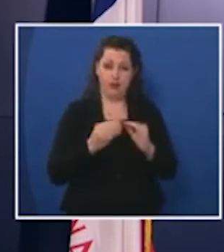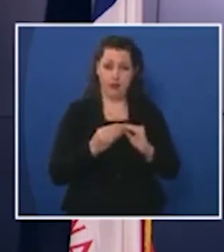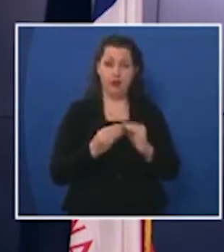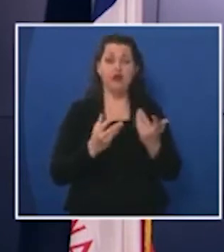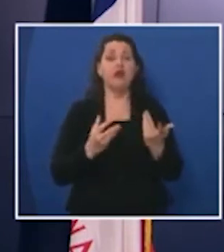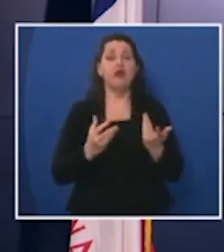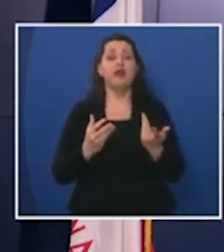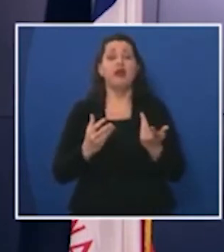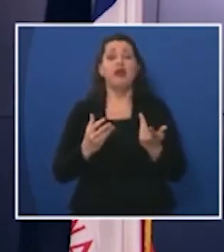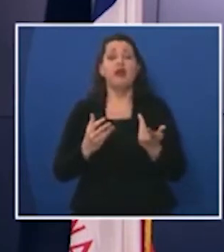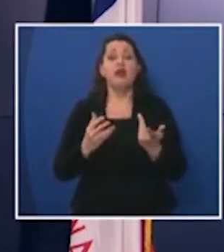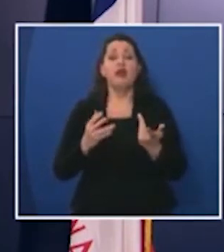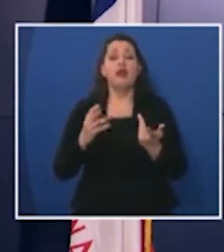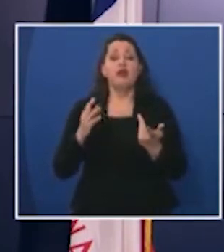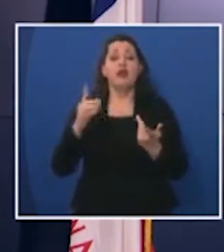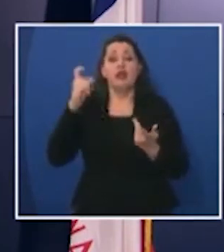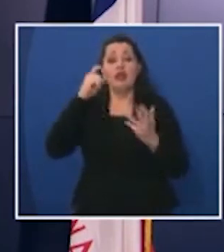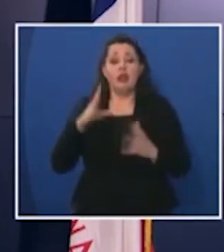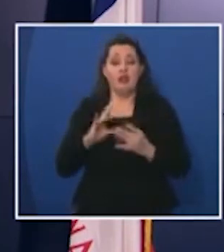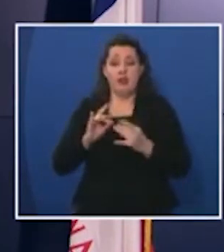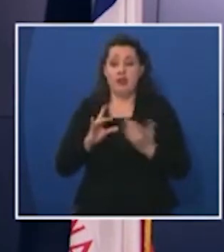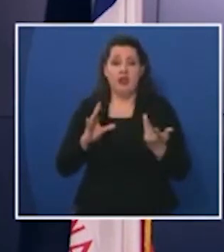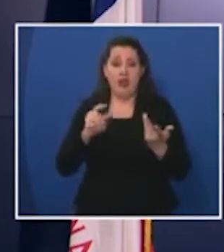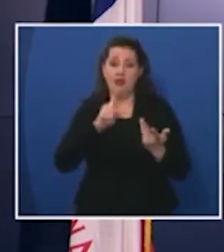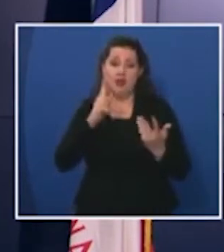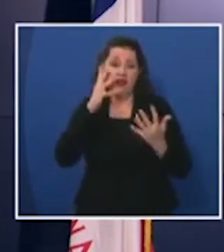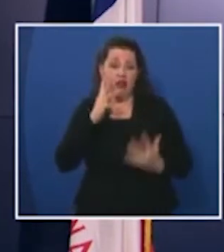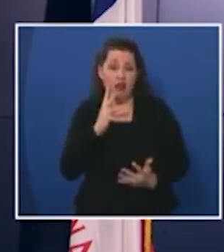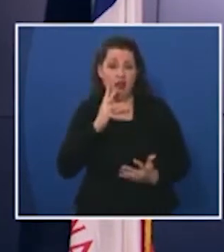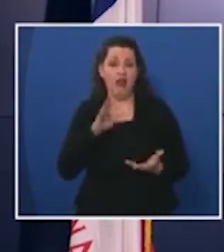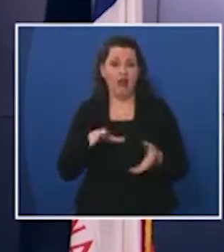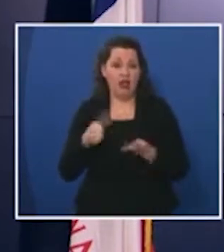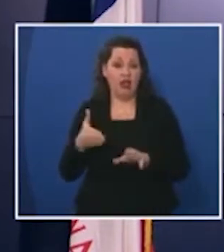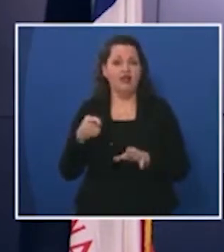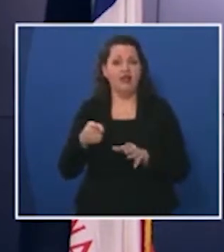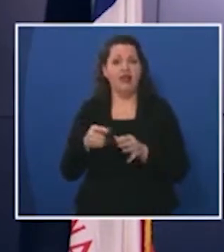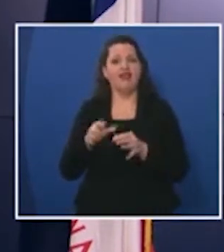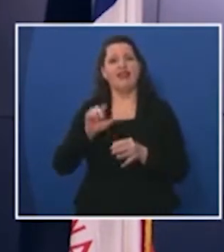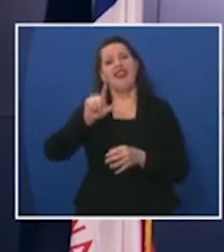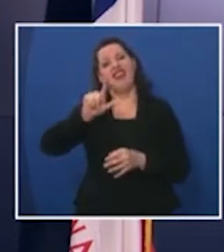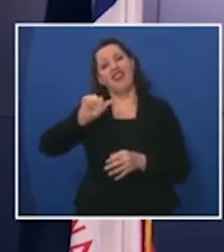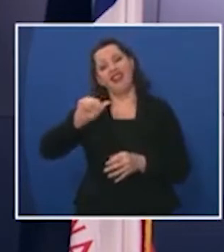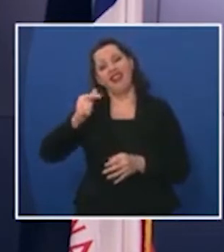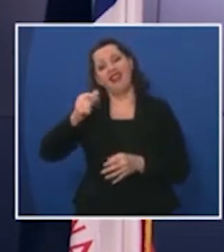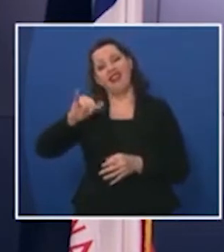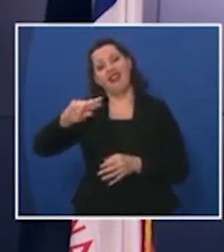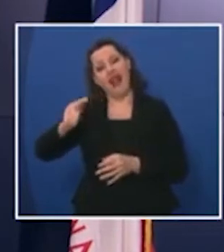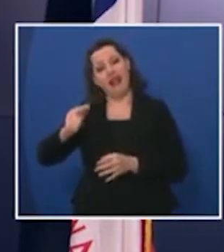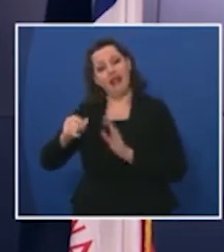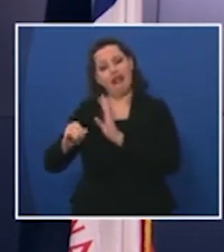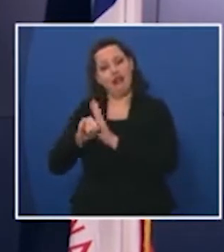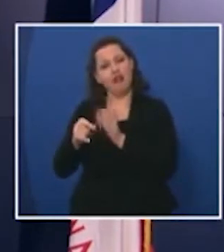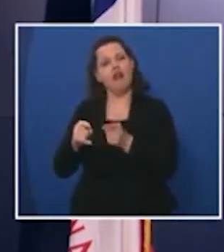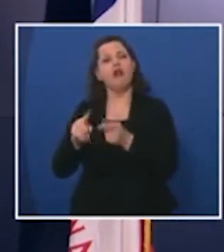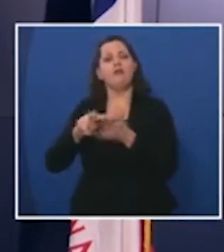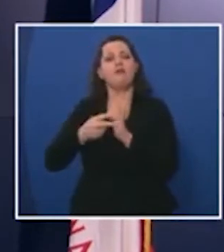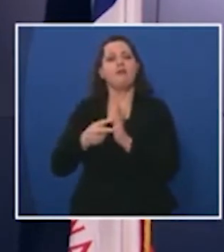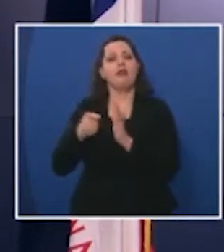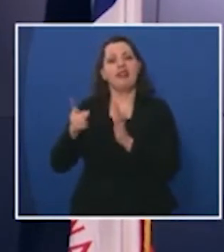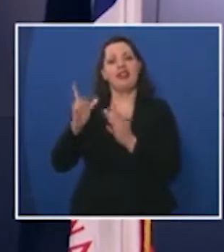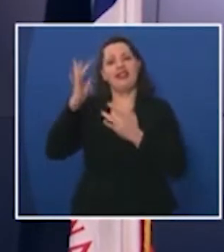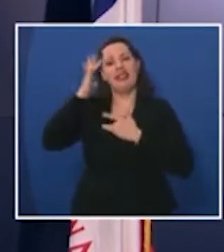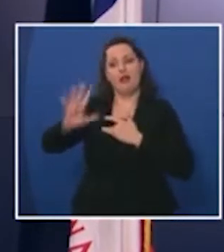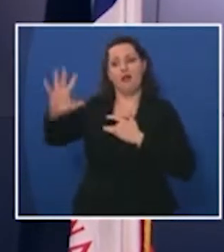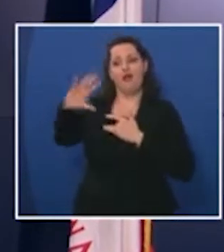mentioned that the the tragic and unfortunate deaths are a lagging indicator and that's because um typically what we